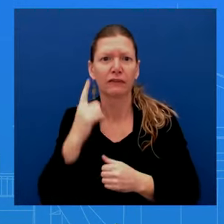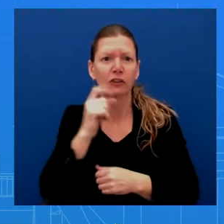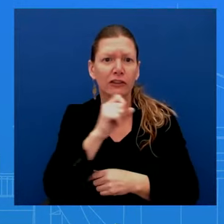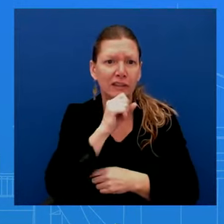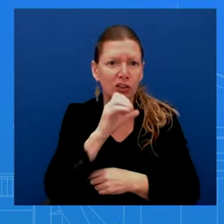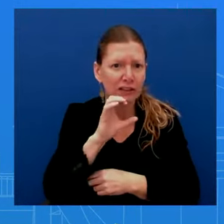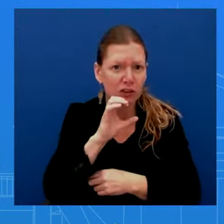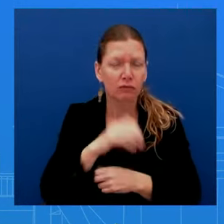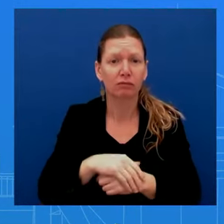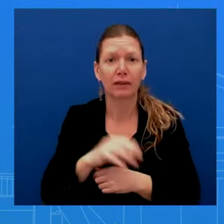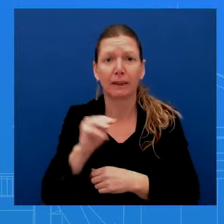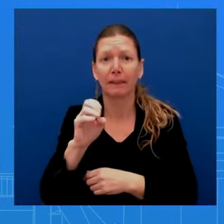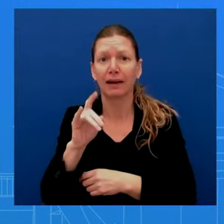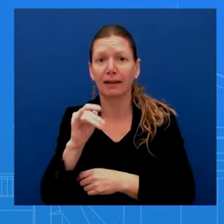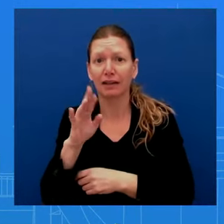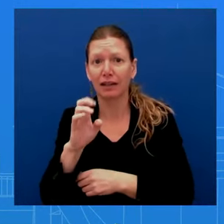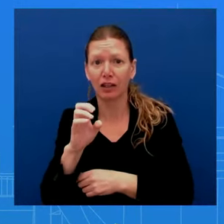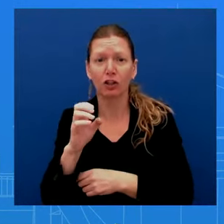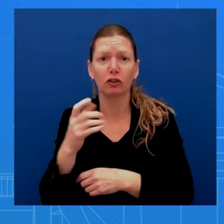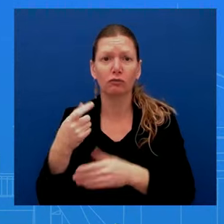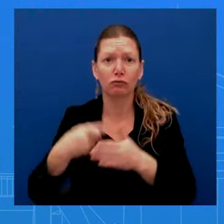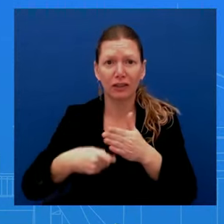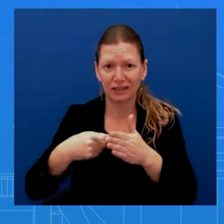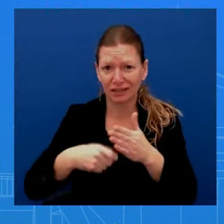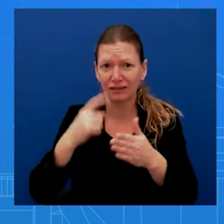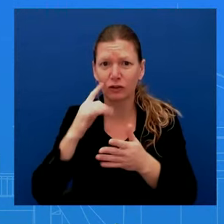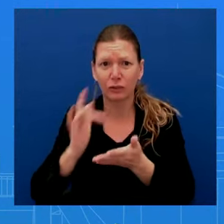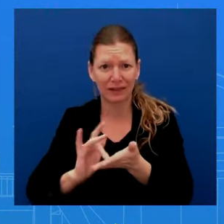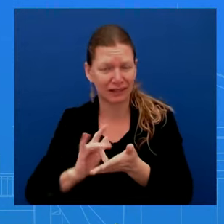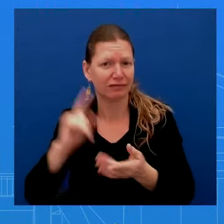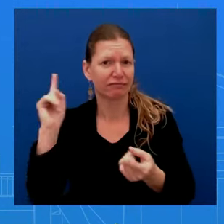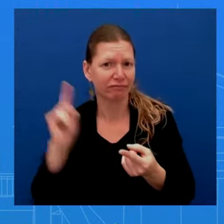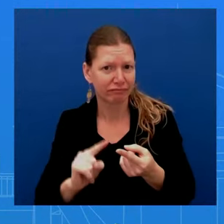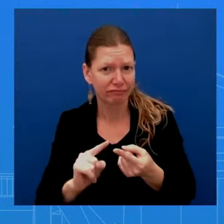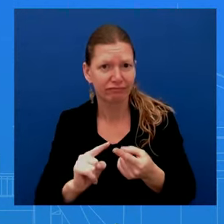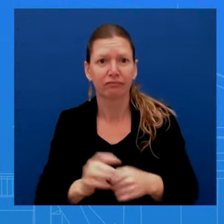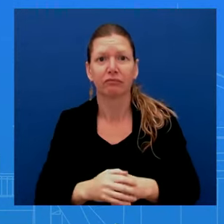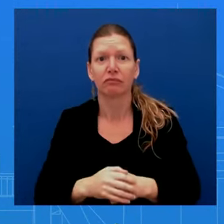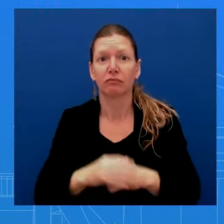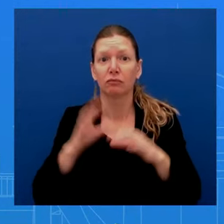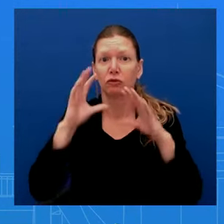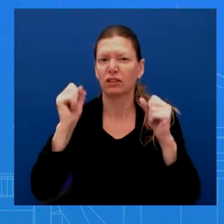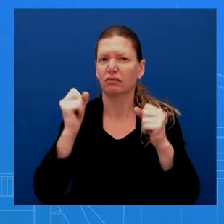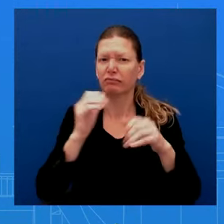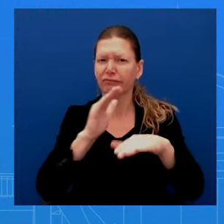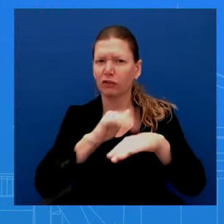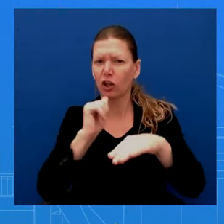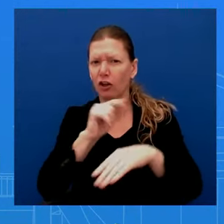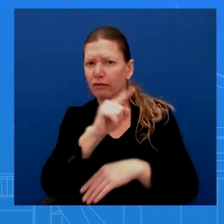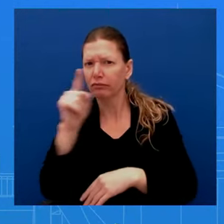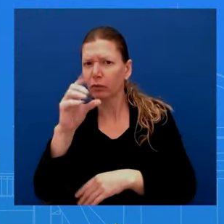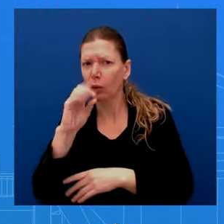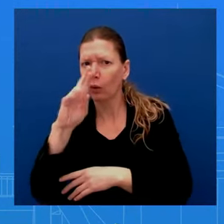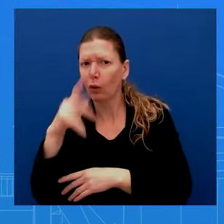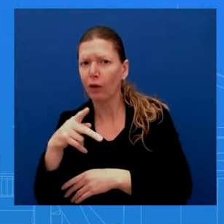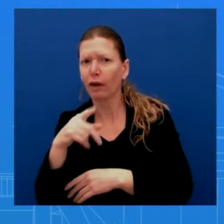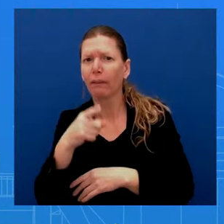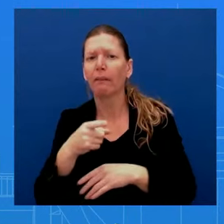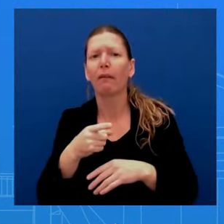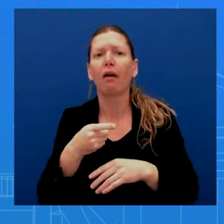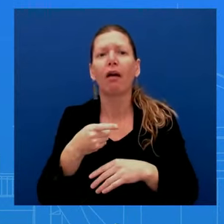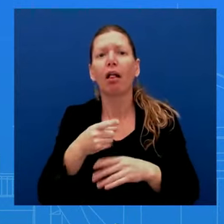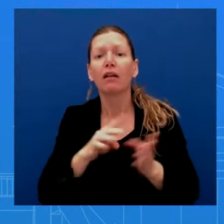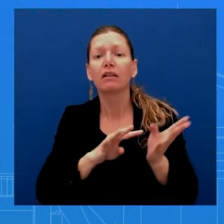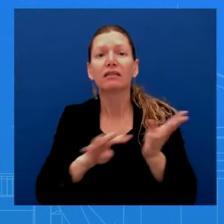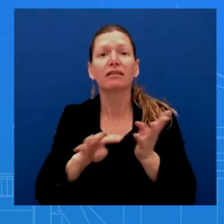on corporations who increased their prices when supply chains were snarled and input costs were rising to bring